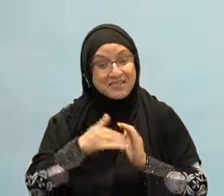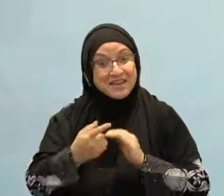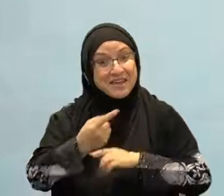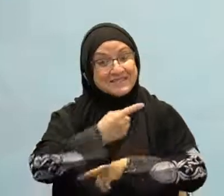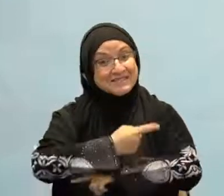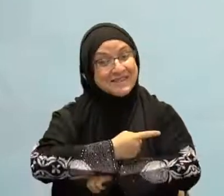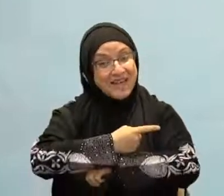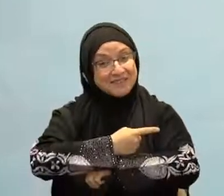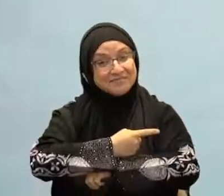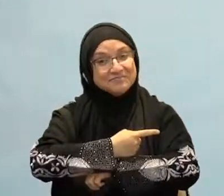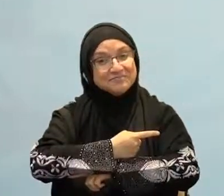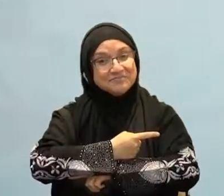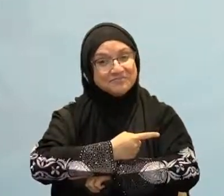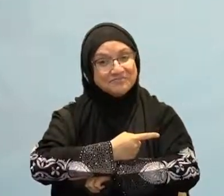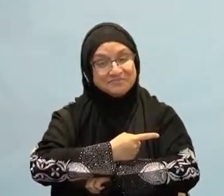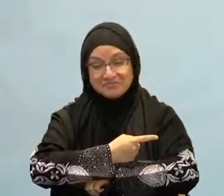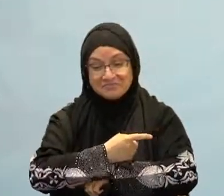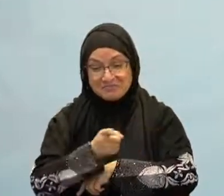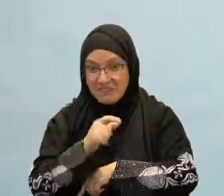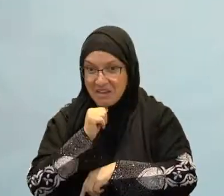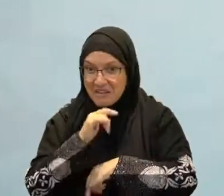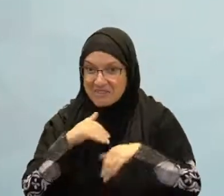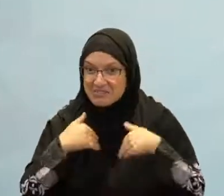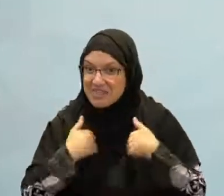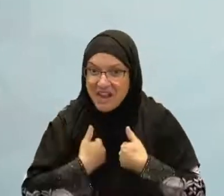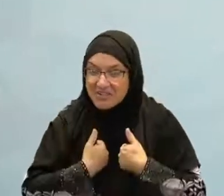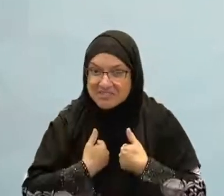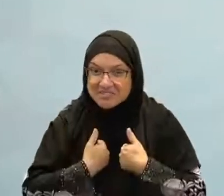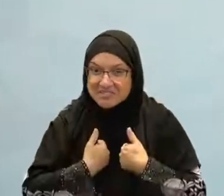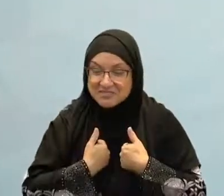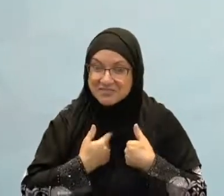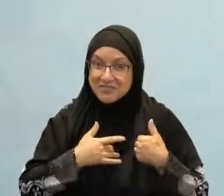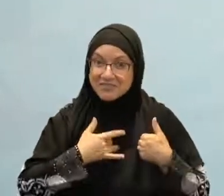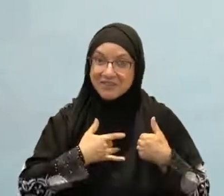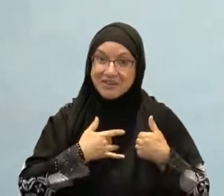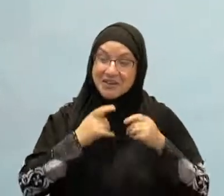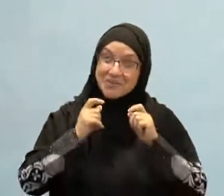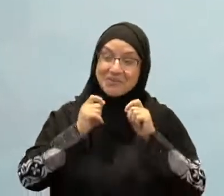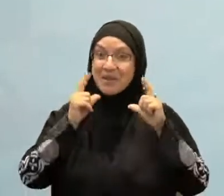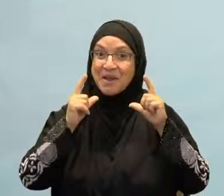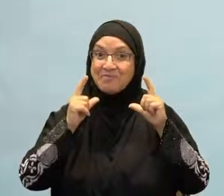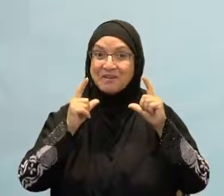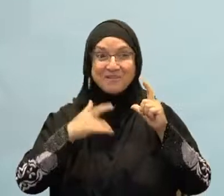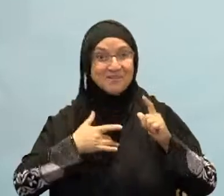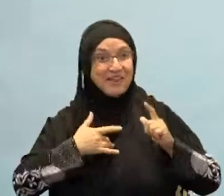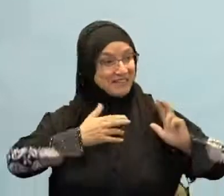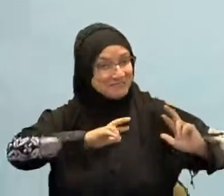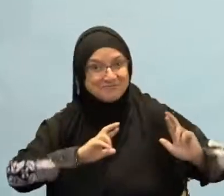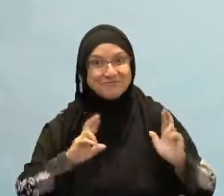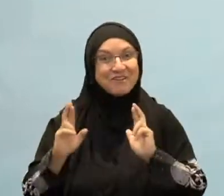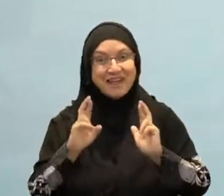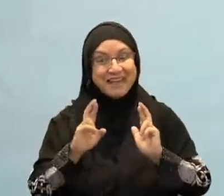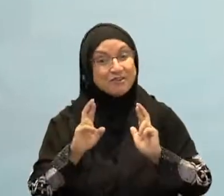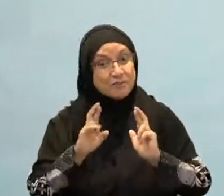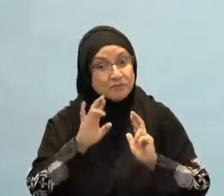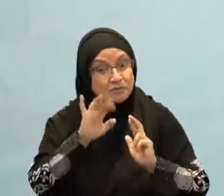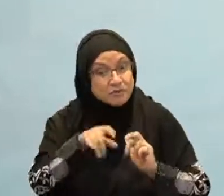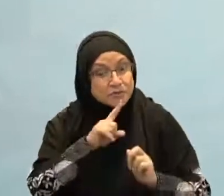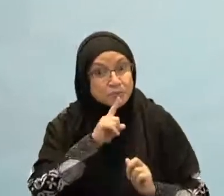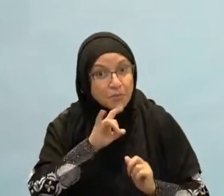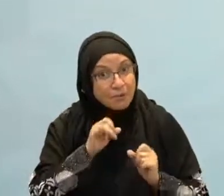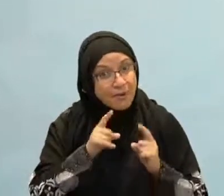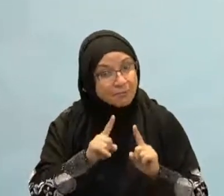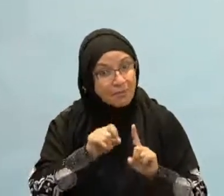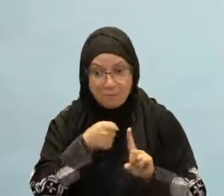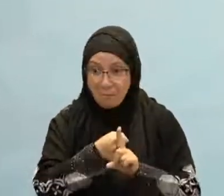person spends the night praying to Allah subhanahu wa ta'ala in seclusion with their Lord. And so Allah subhanahu wa ta'ala gives them noor,